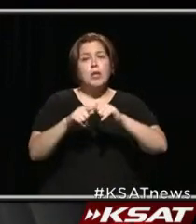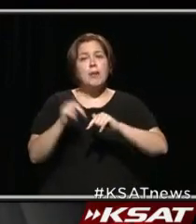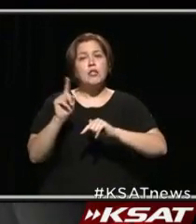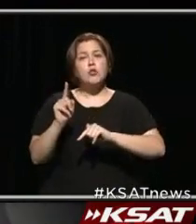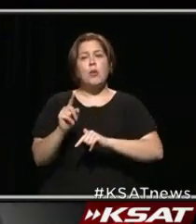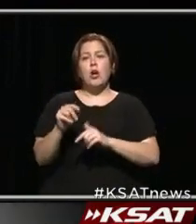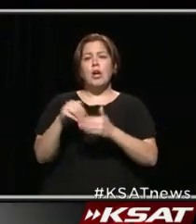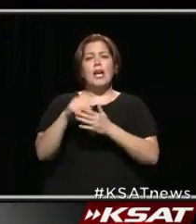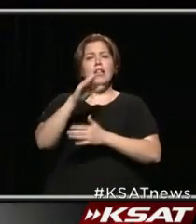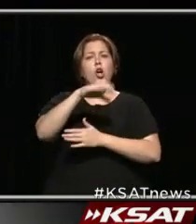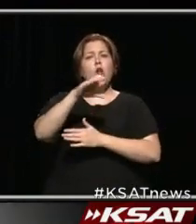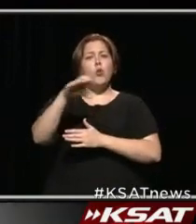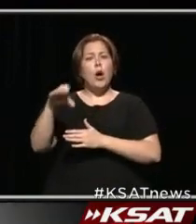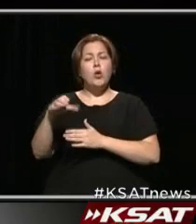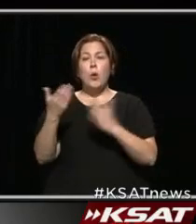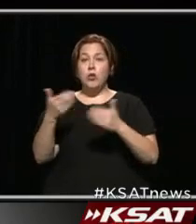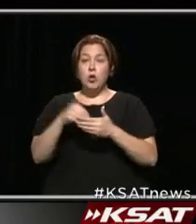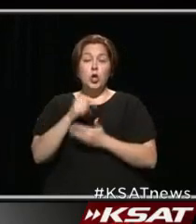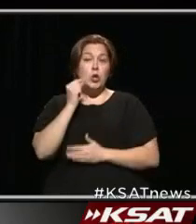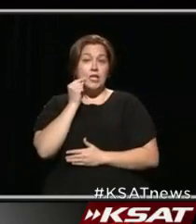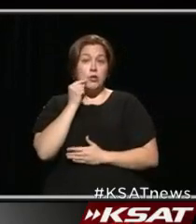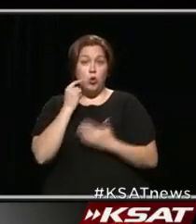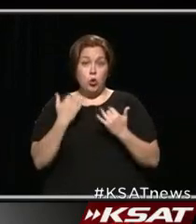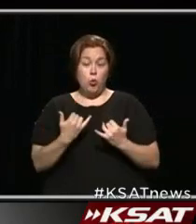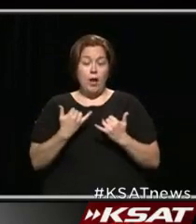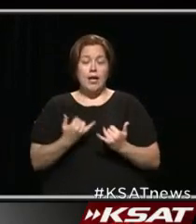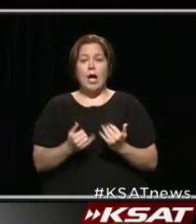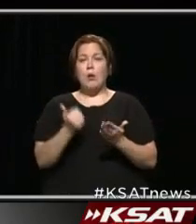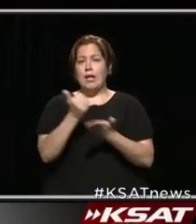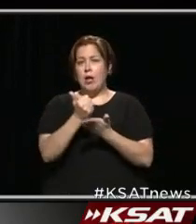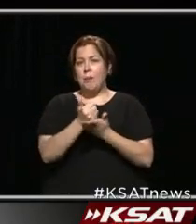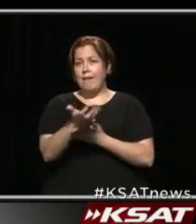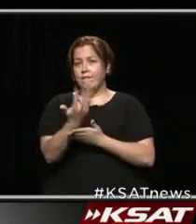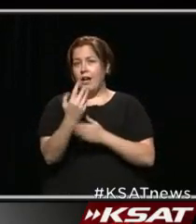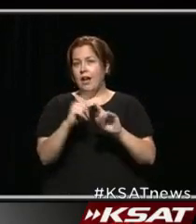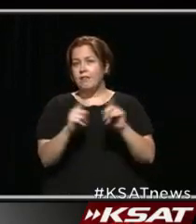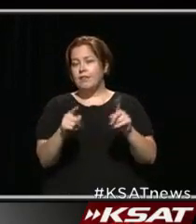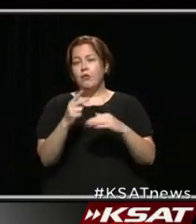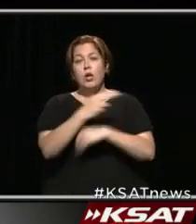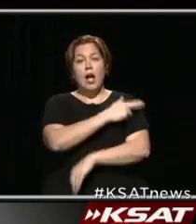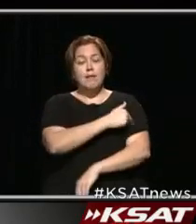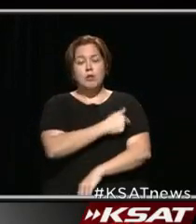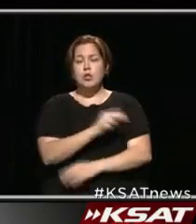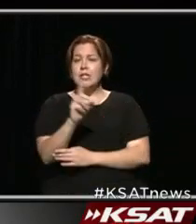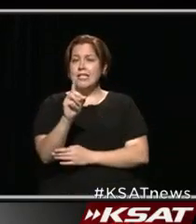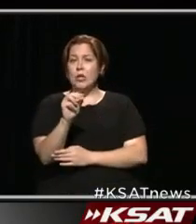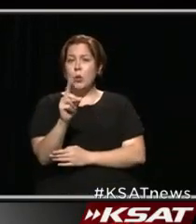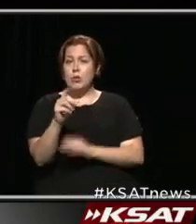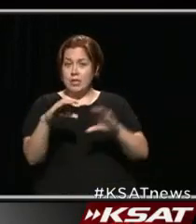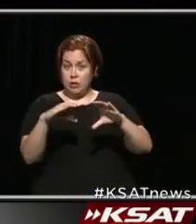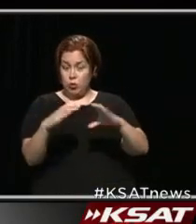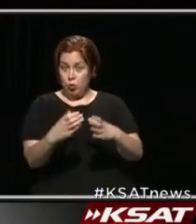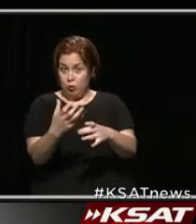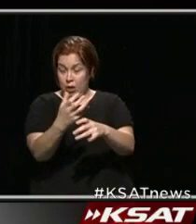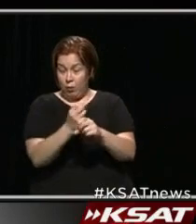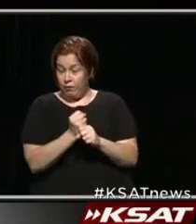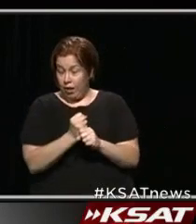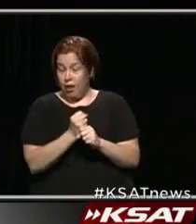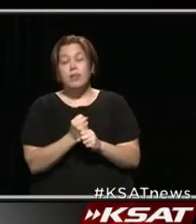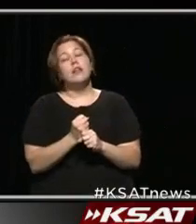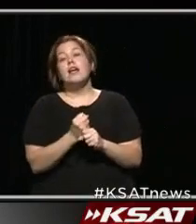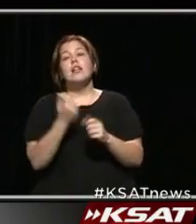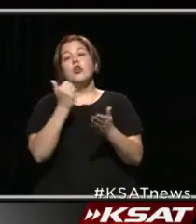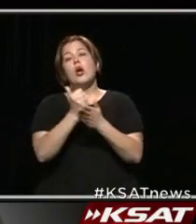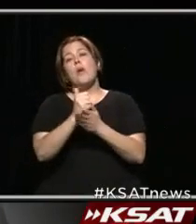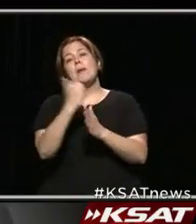Carson, Colorado, and they are here in San Antonio at this time assisting five hospitals. The DOD task forces that we've received are helping in